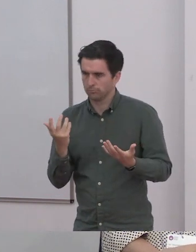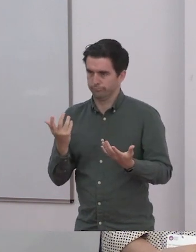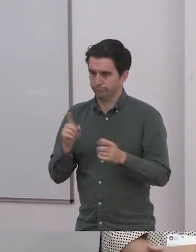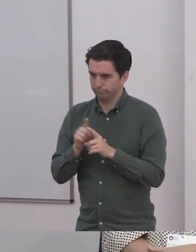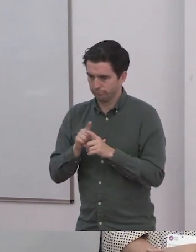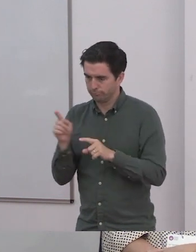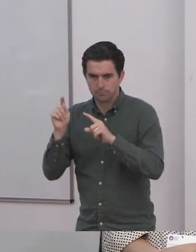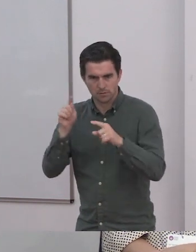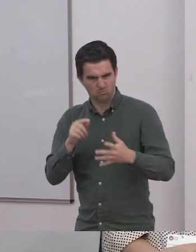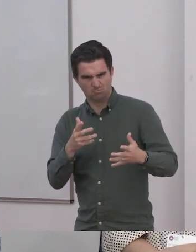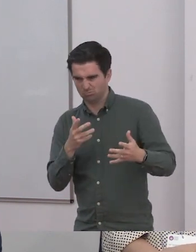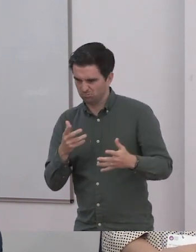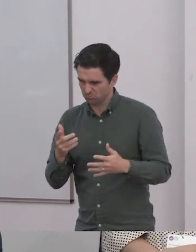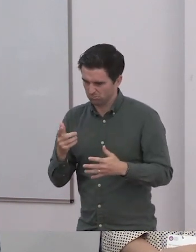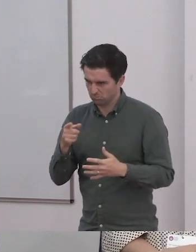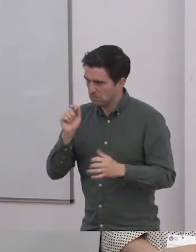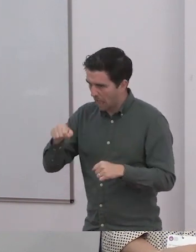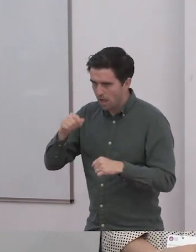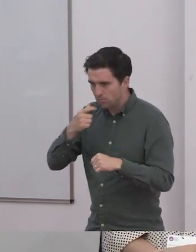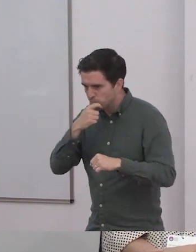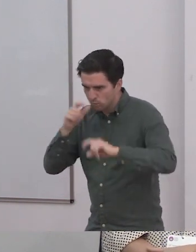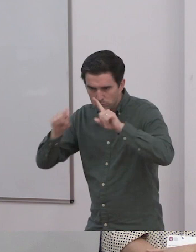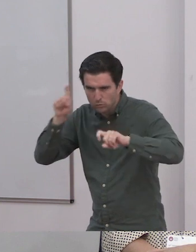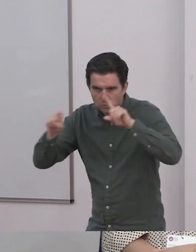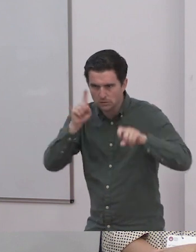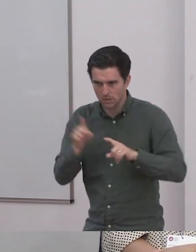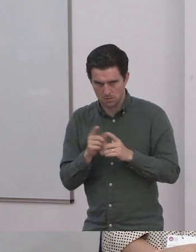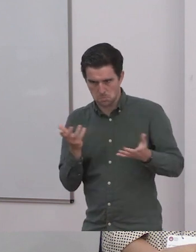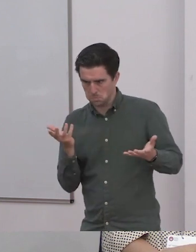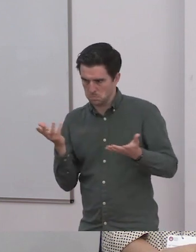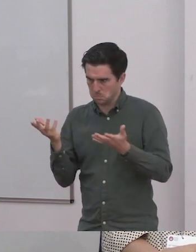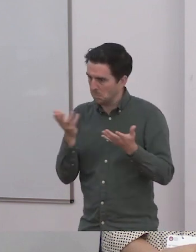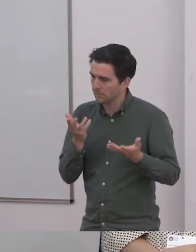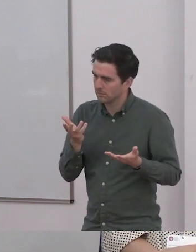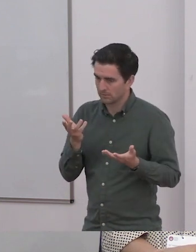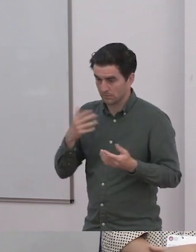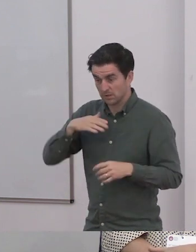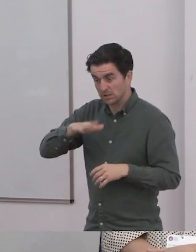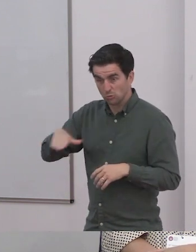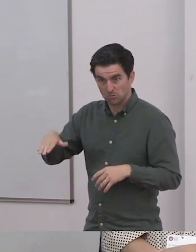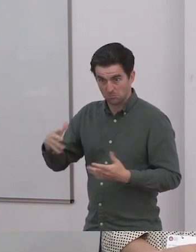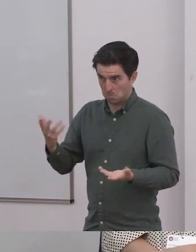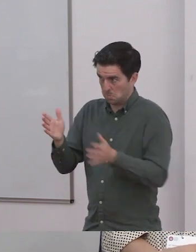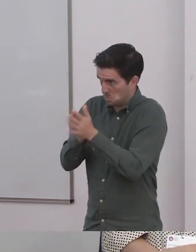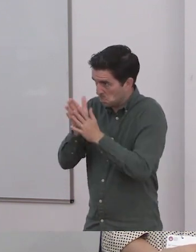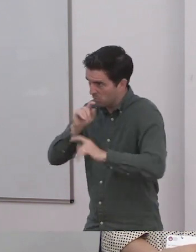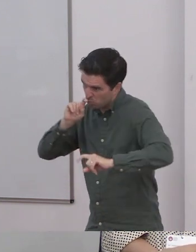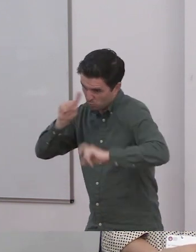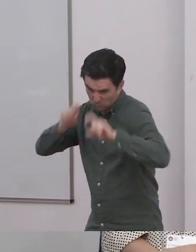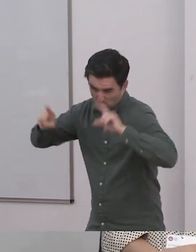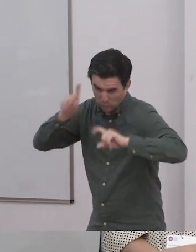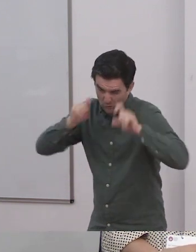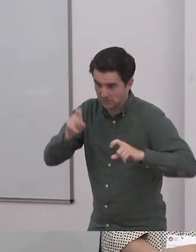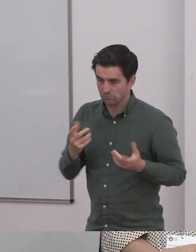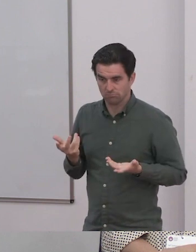foreign to my kids at all. Questioning everything has kind of become a way of life. Not questioning things causes